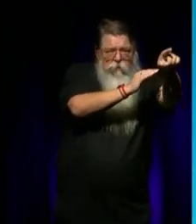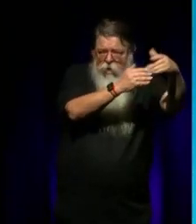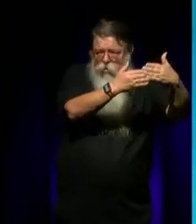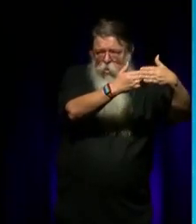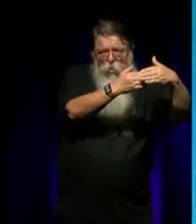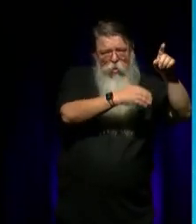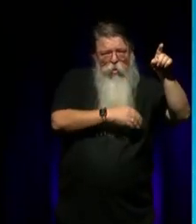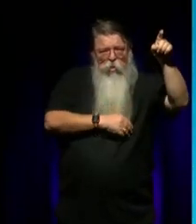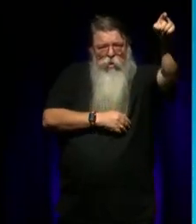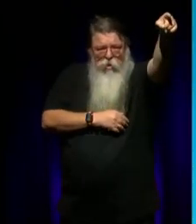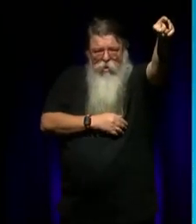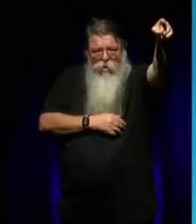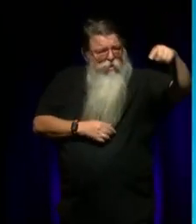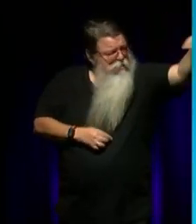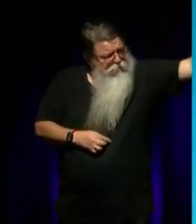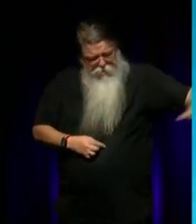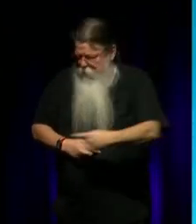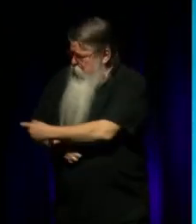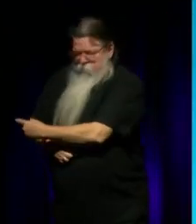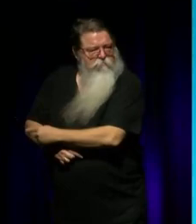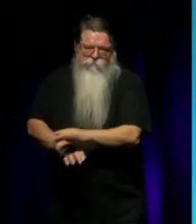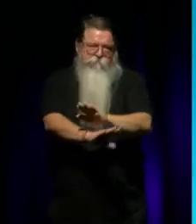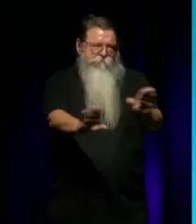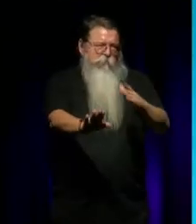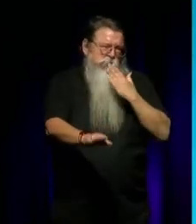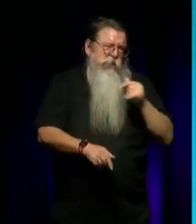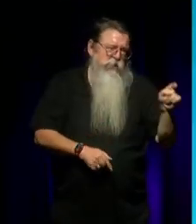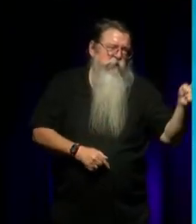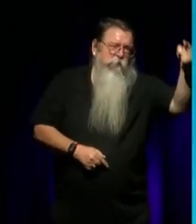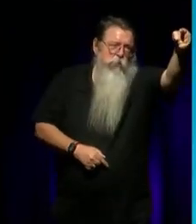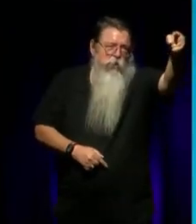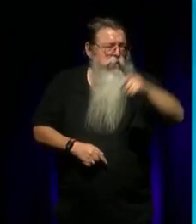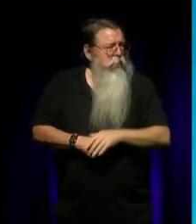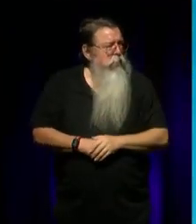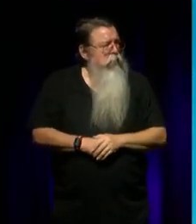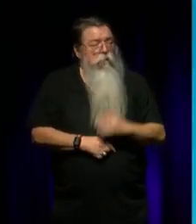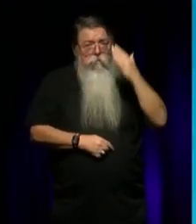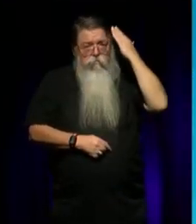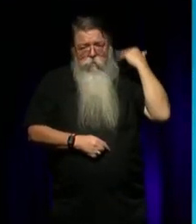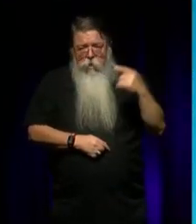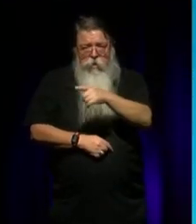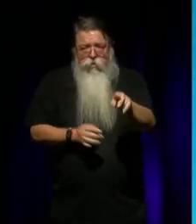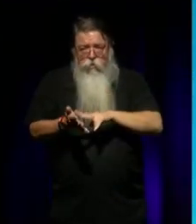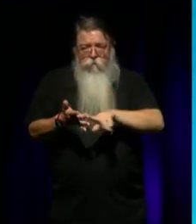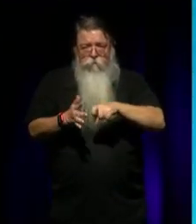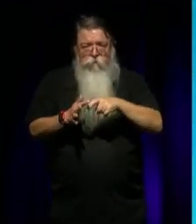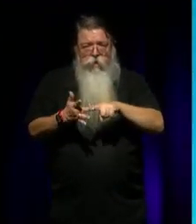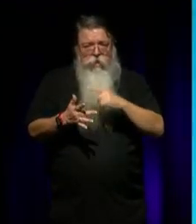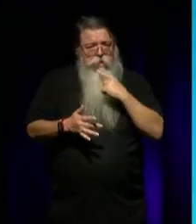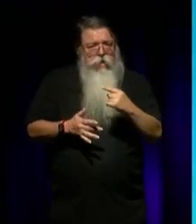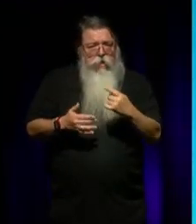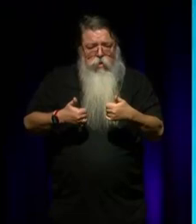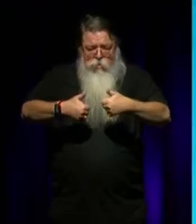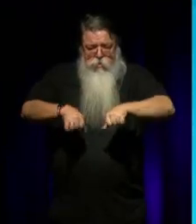of the top of the steps. And a reminder, as Vicky said, that we're using Slido tonight.